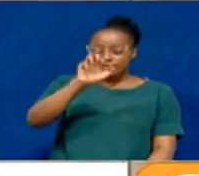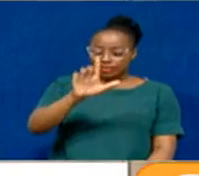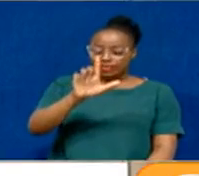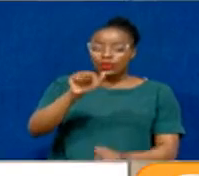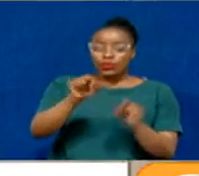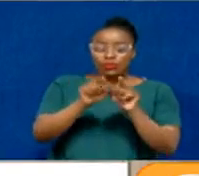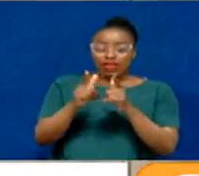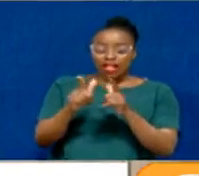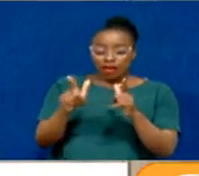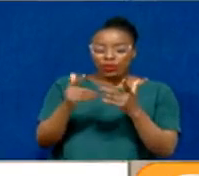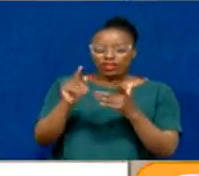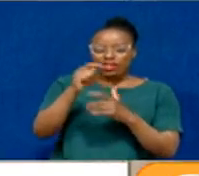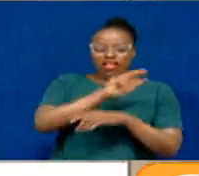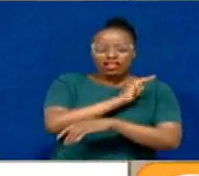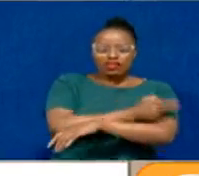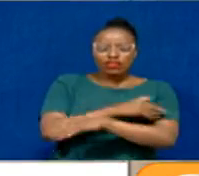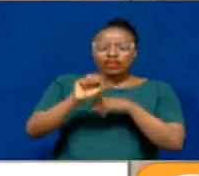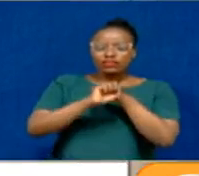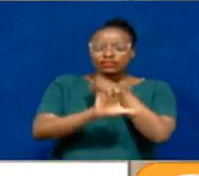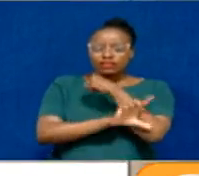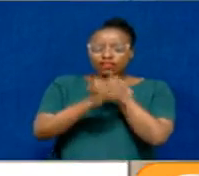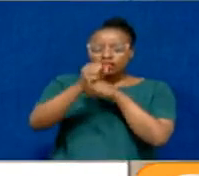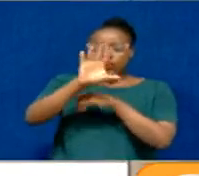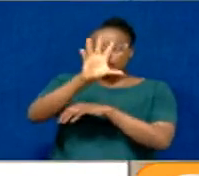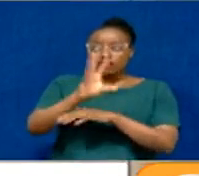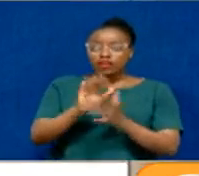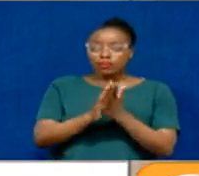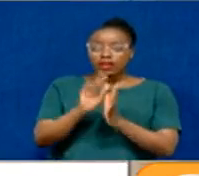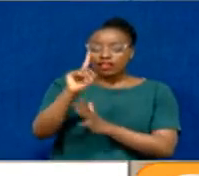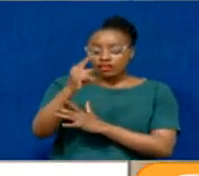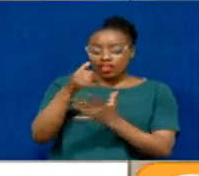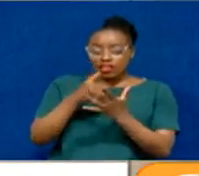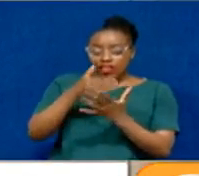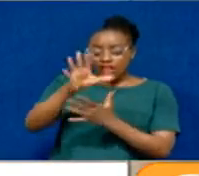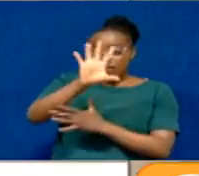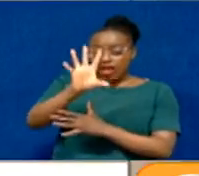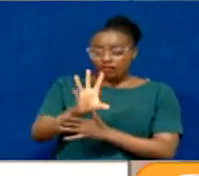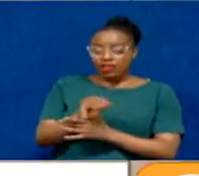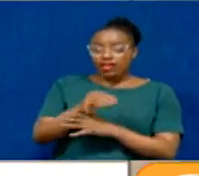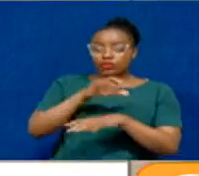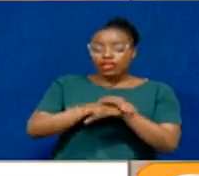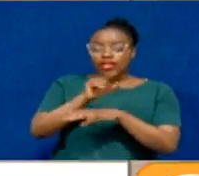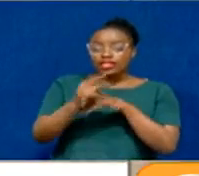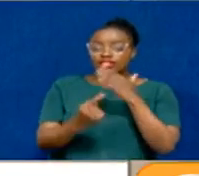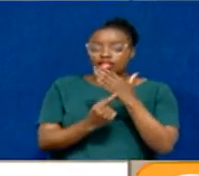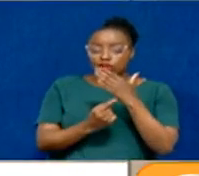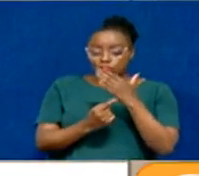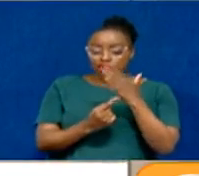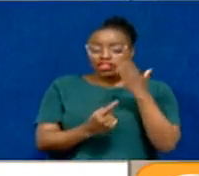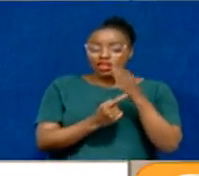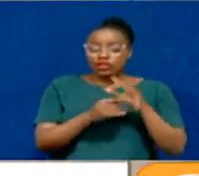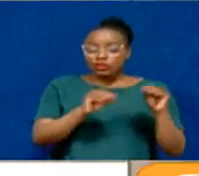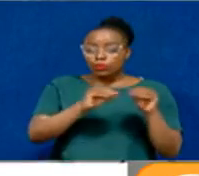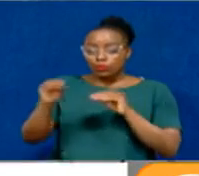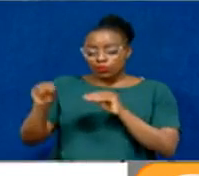Kenya, Egypt, Nigeria, Senegal, South Africa and Tunisia become the first on the continent to receive the technology. The technology